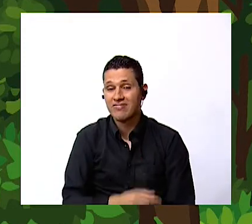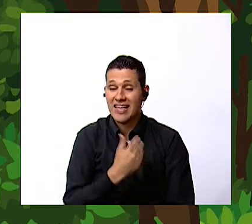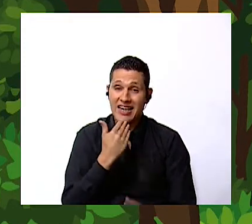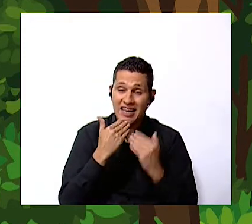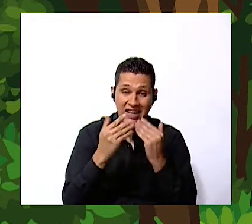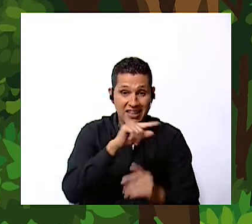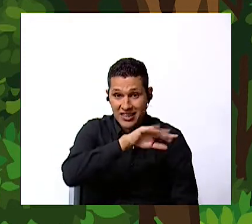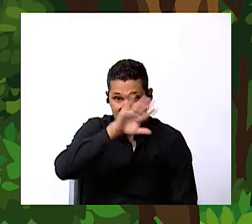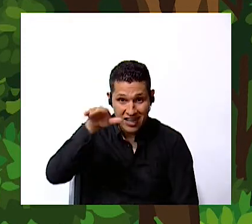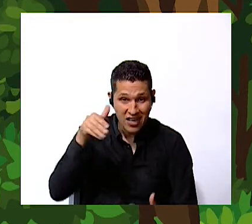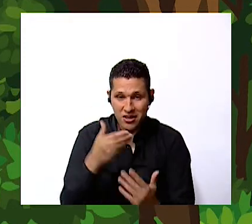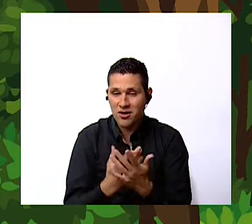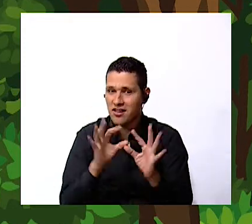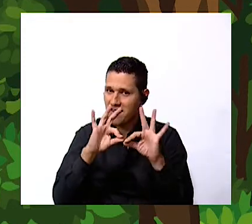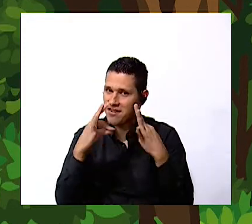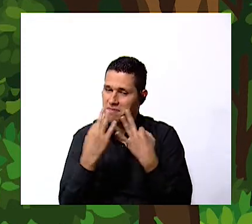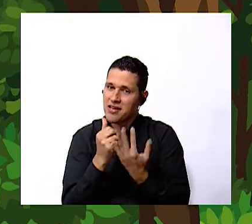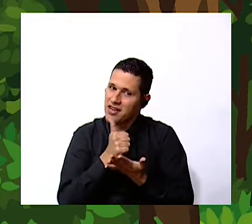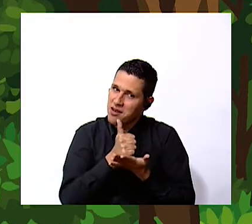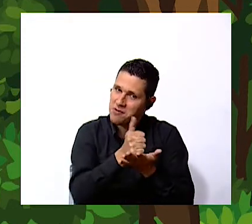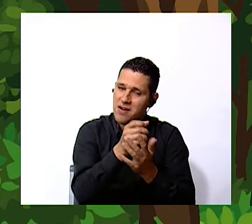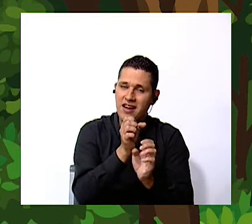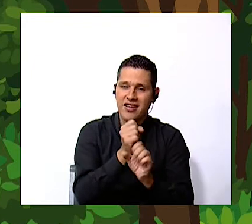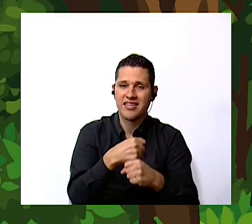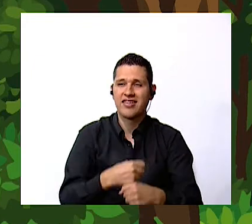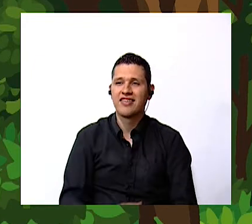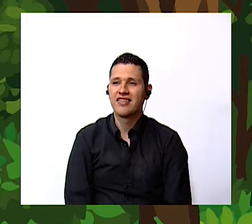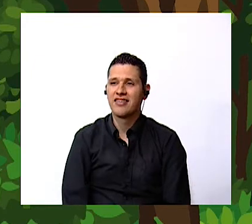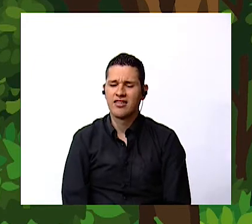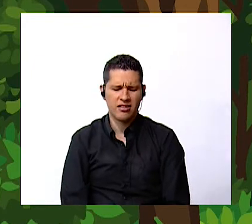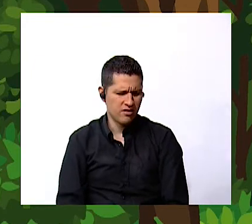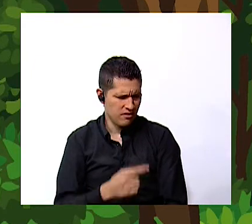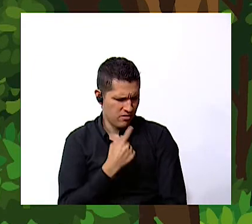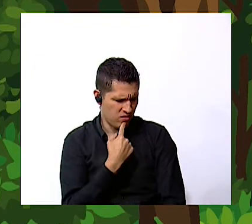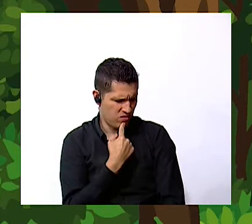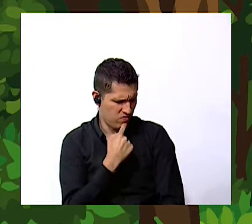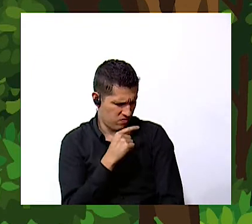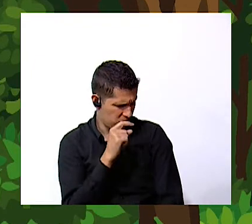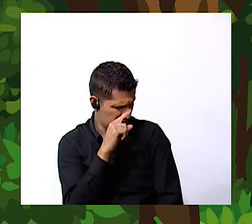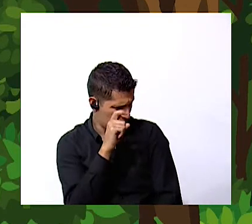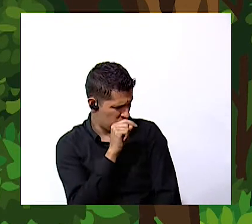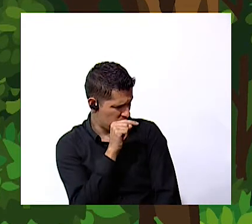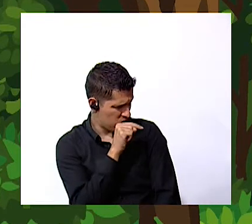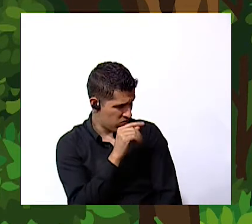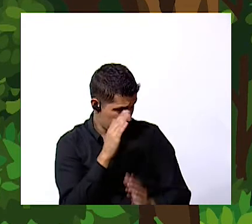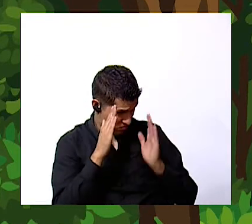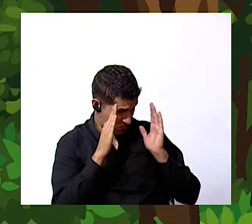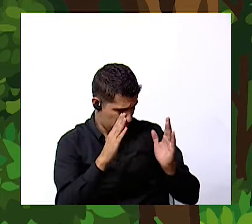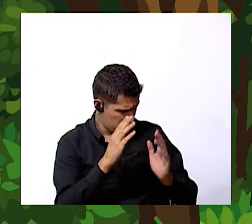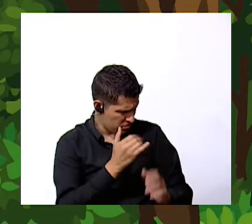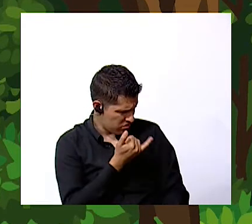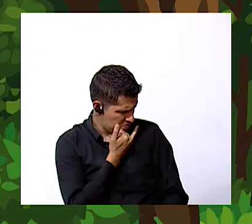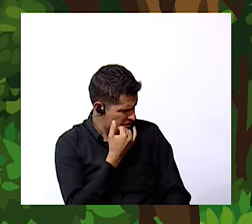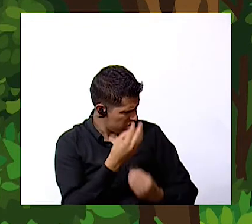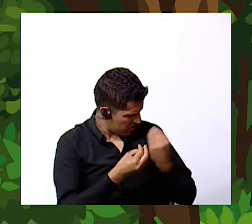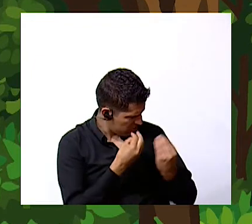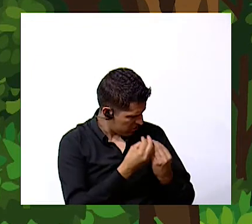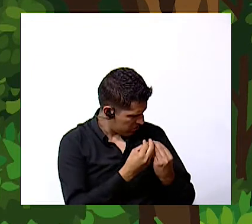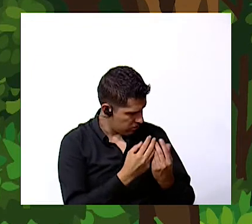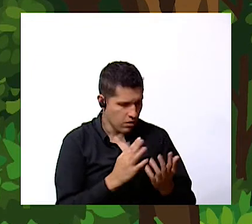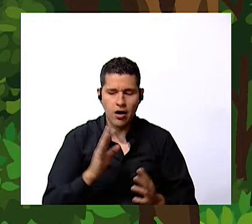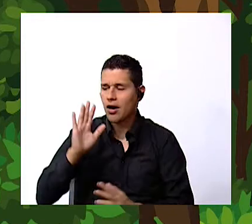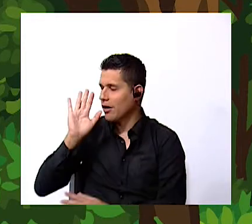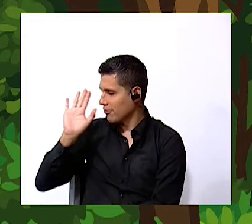wonderful job so maria did did you pay attention what are you doing maria i was taking